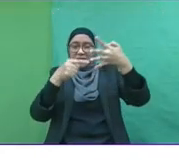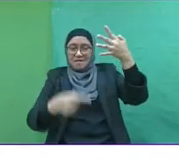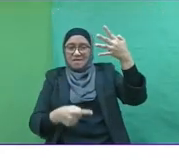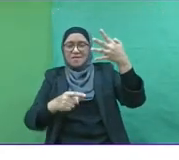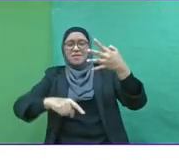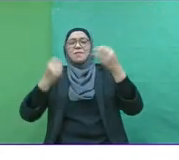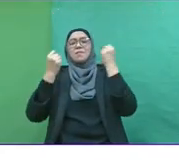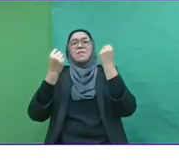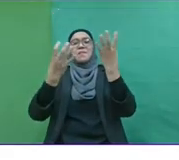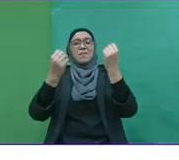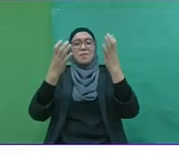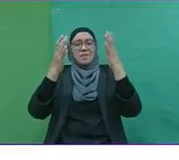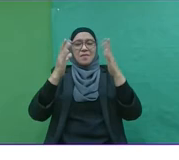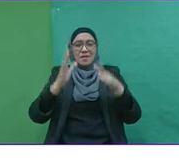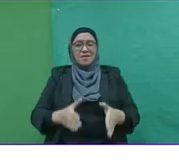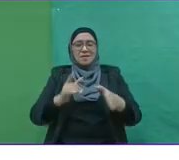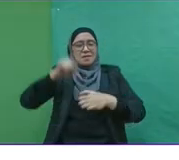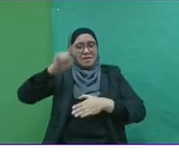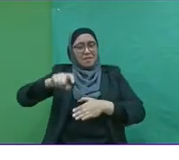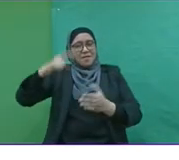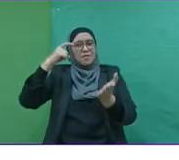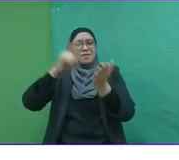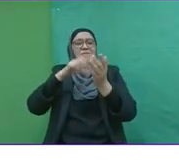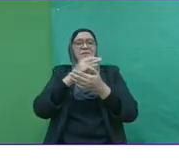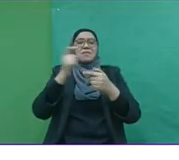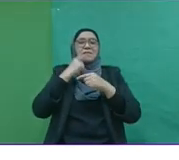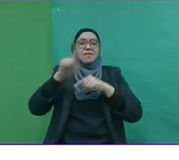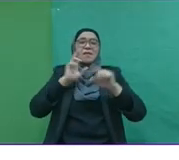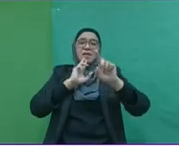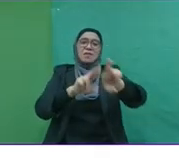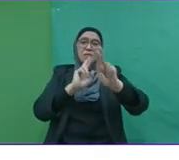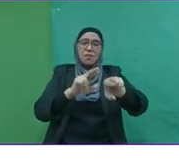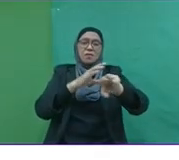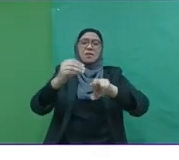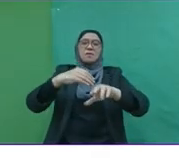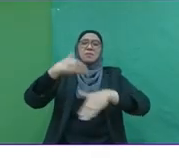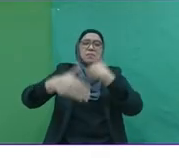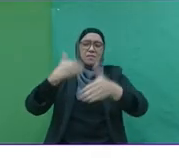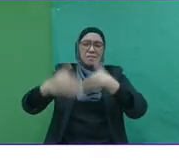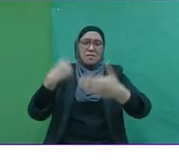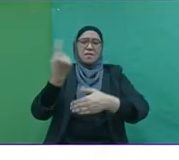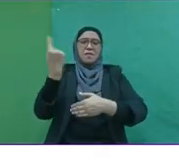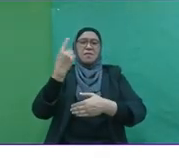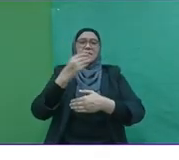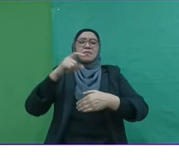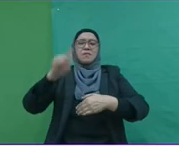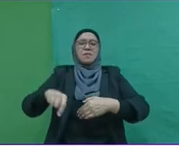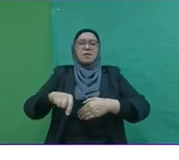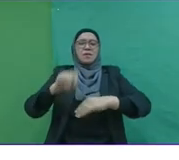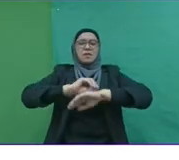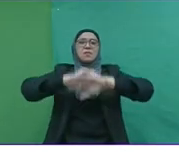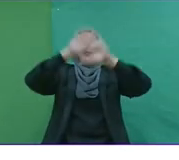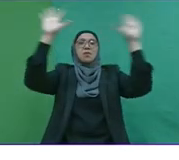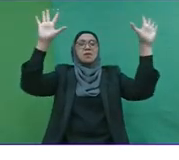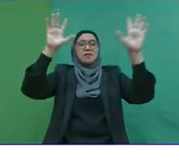need to recognize. Fast means they have to respond very rapidly to changing situations. They need to have a